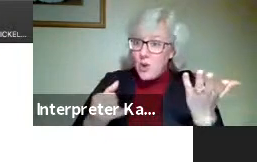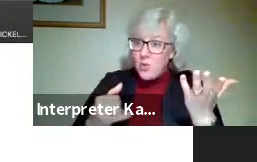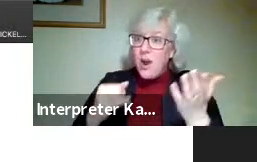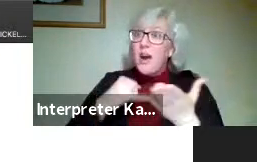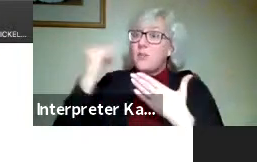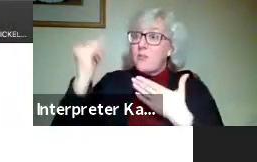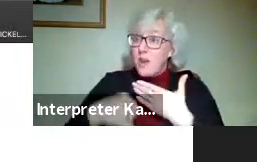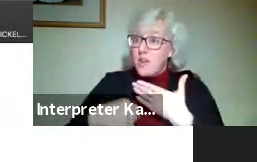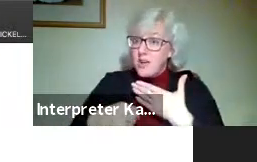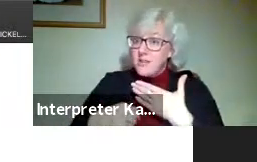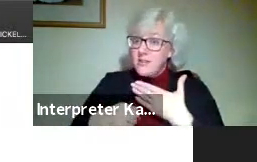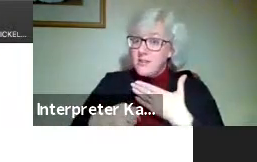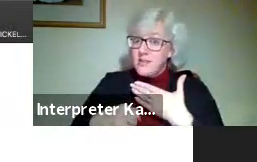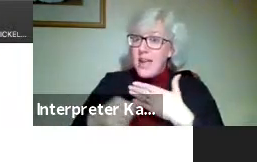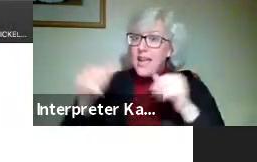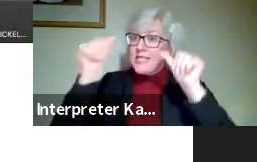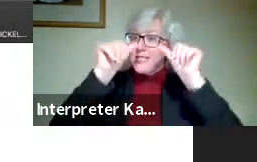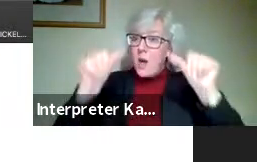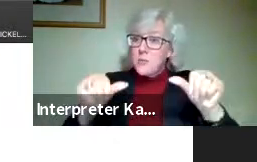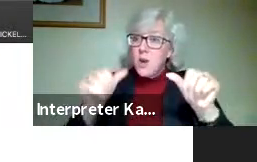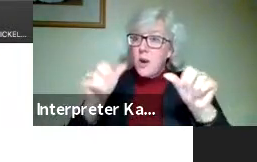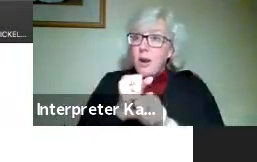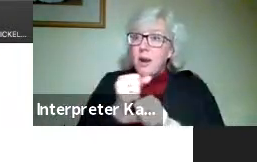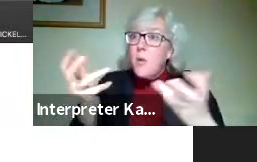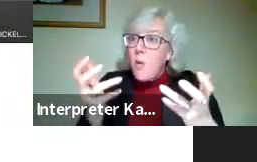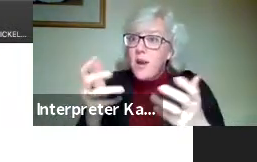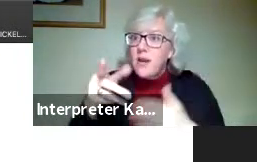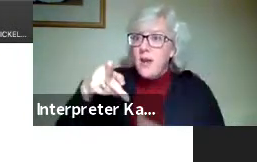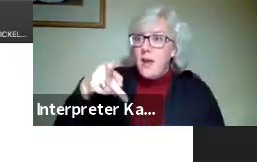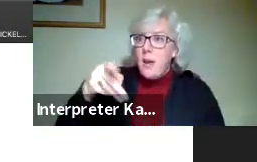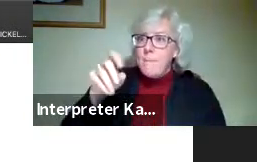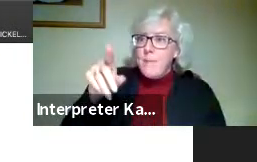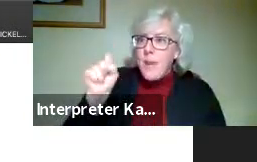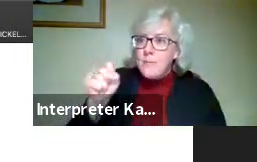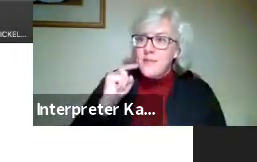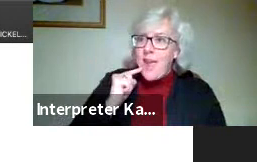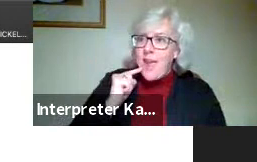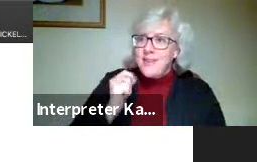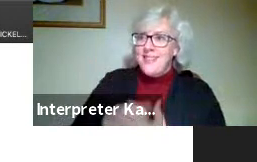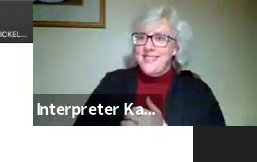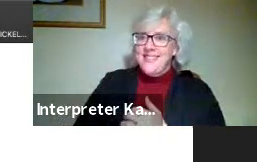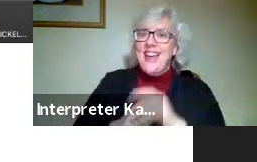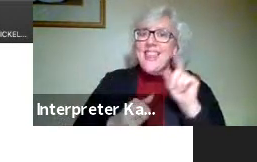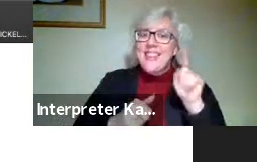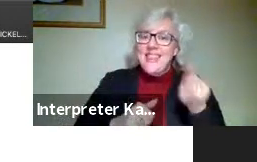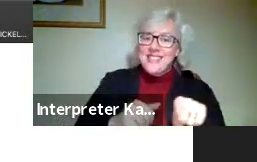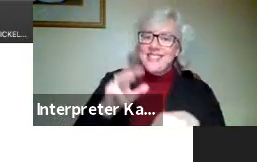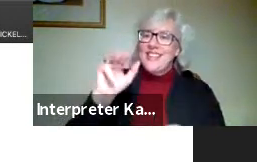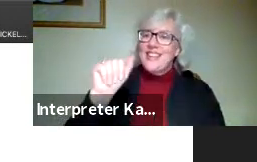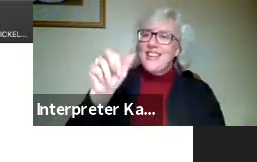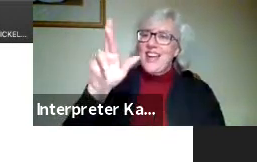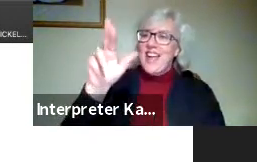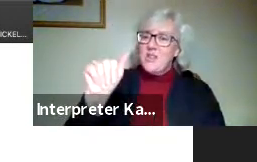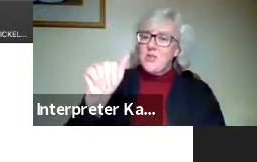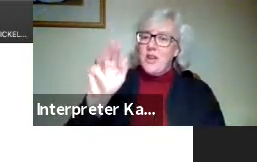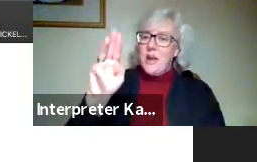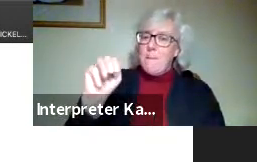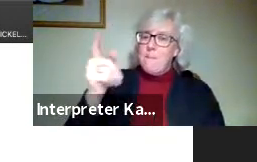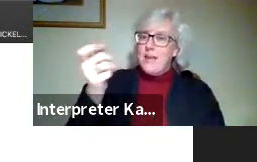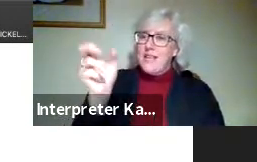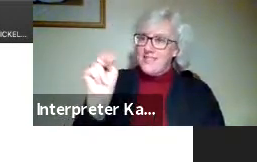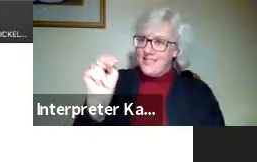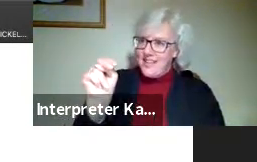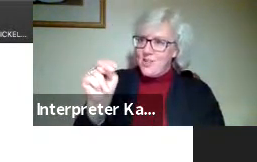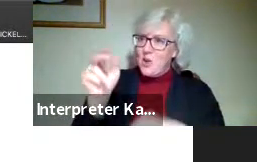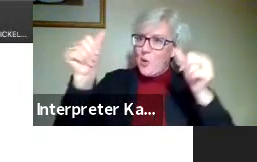projects and sculptures made out of peeps. So this is Andrea Mickelson's peeps poster, her